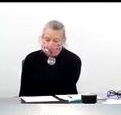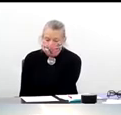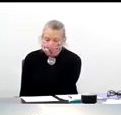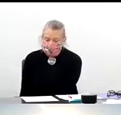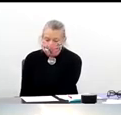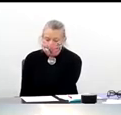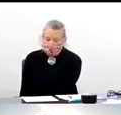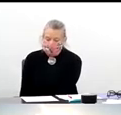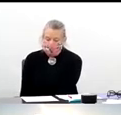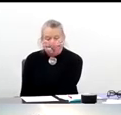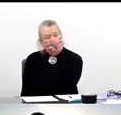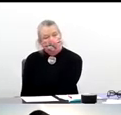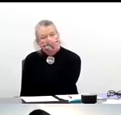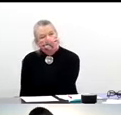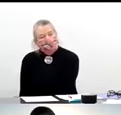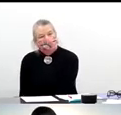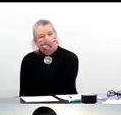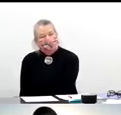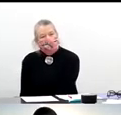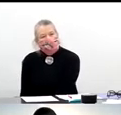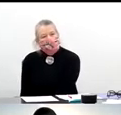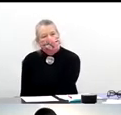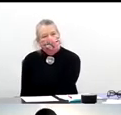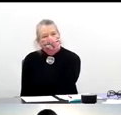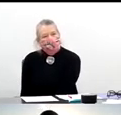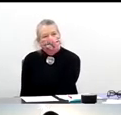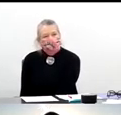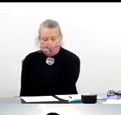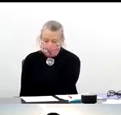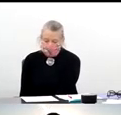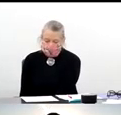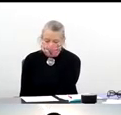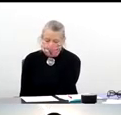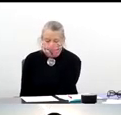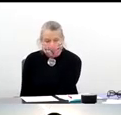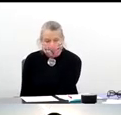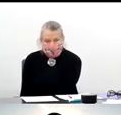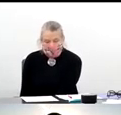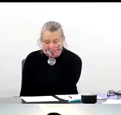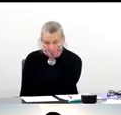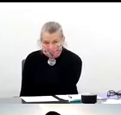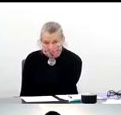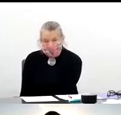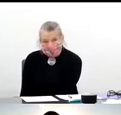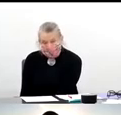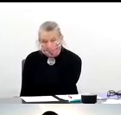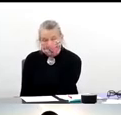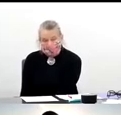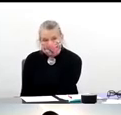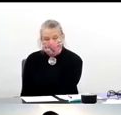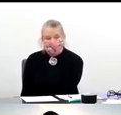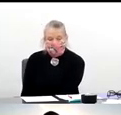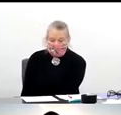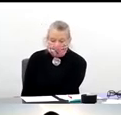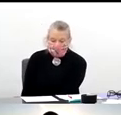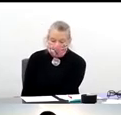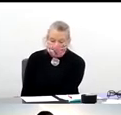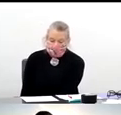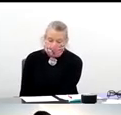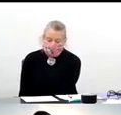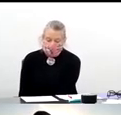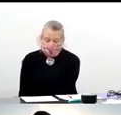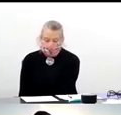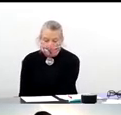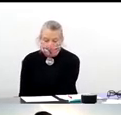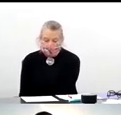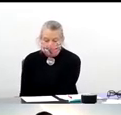of the Division of Research Capacity Building at the National Institute of General Medical Sciences. And in that position, he